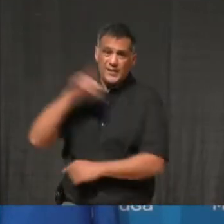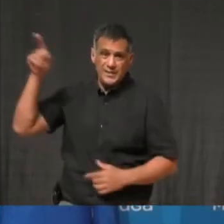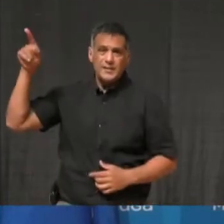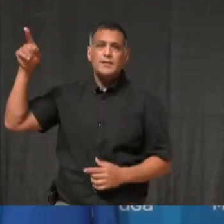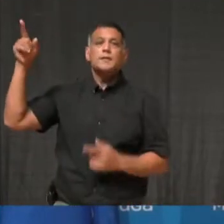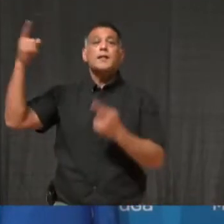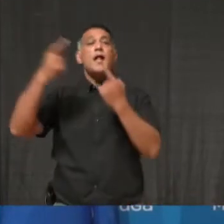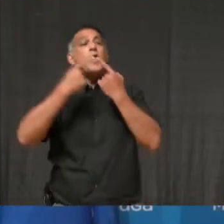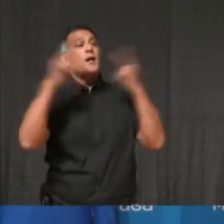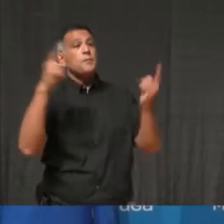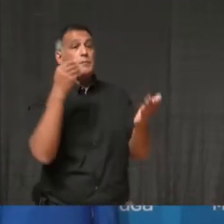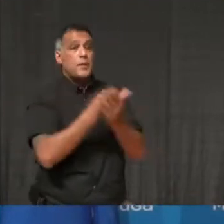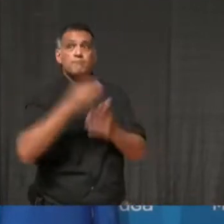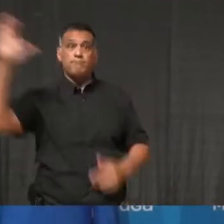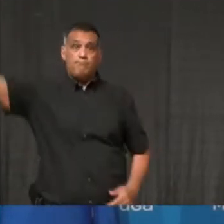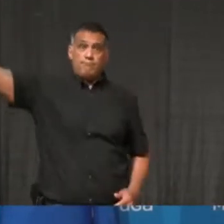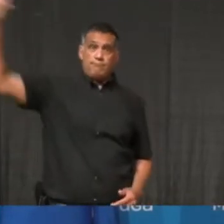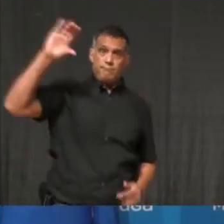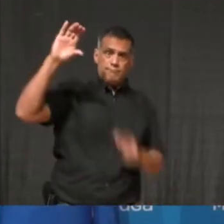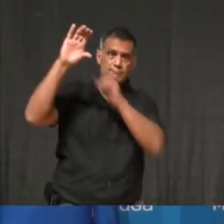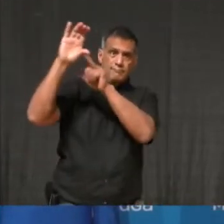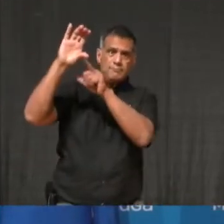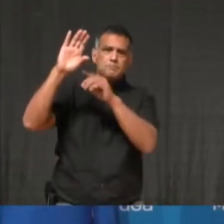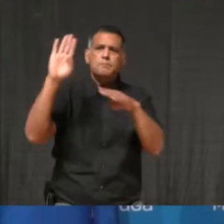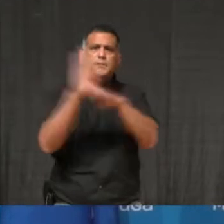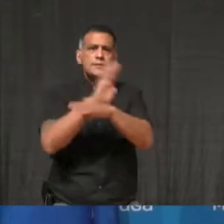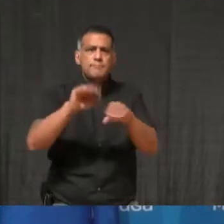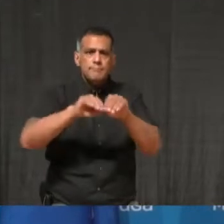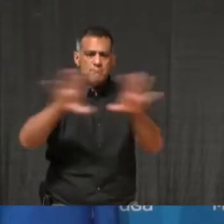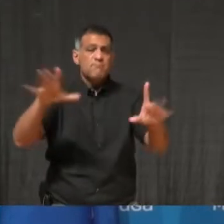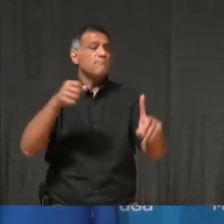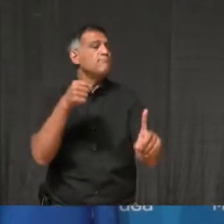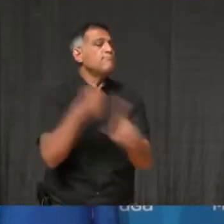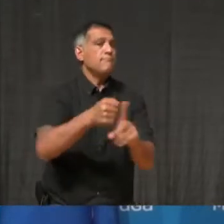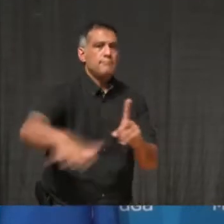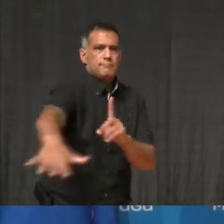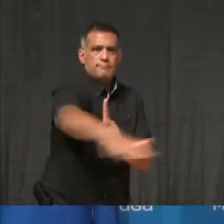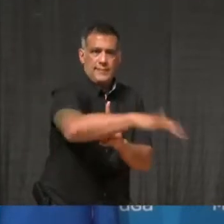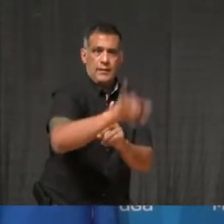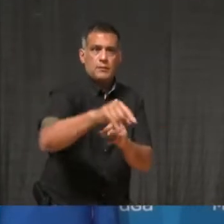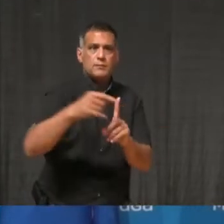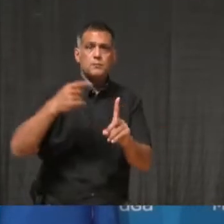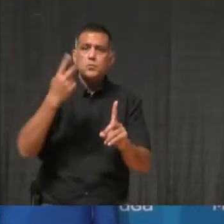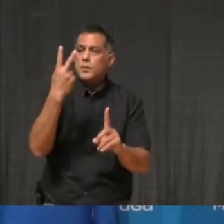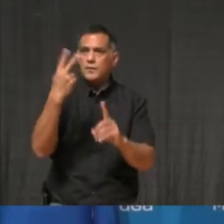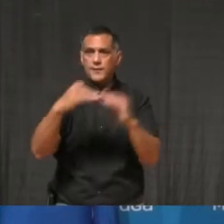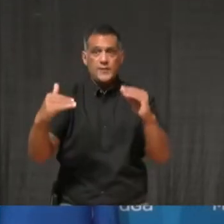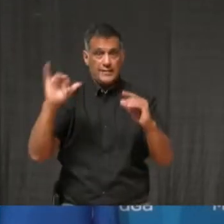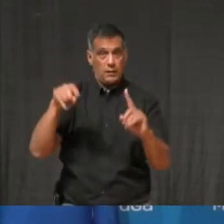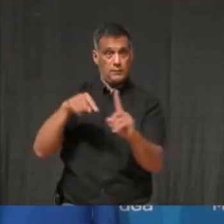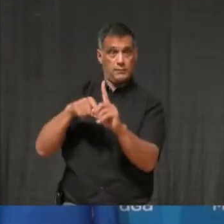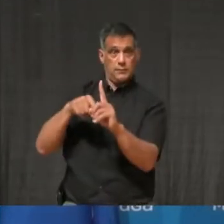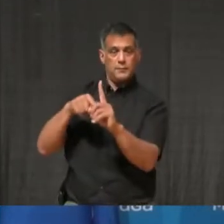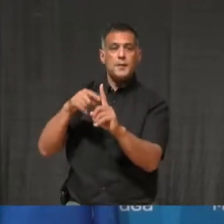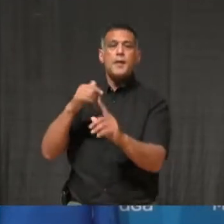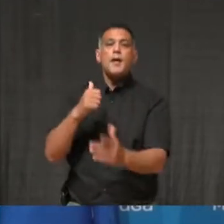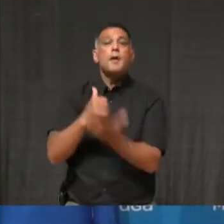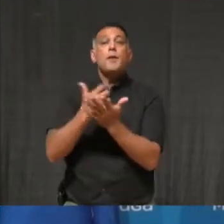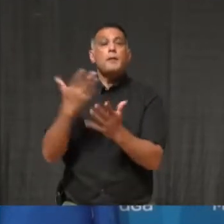that will help them offset fixed costs such as property taxes, hydro and natural gas bills.